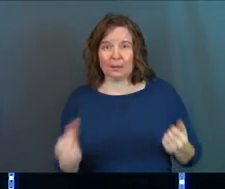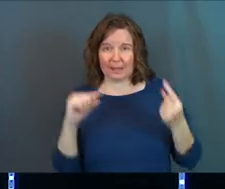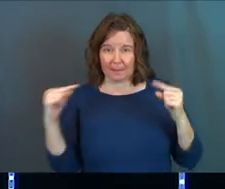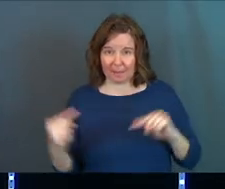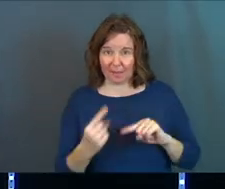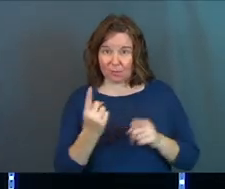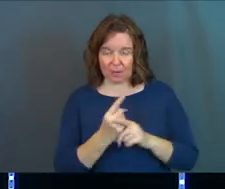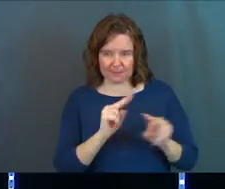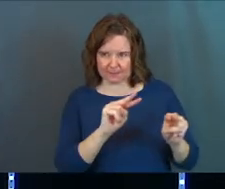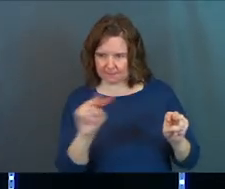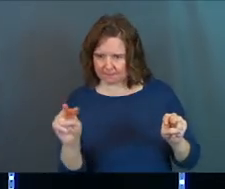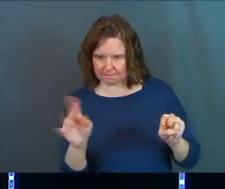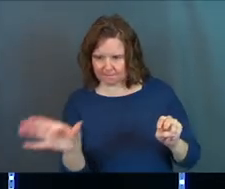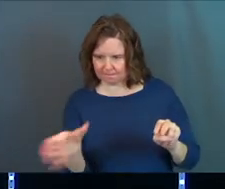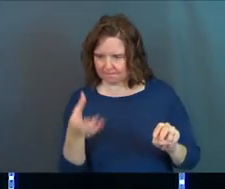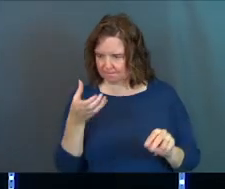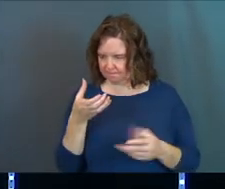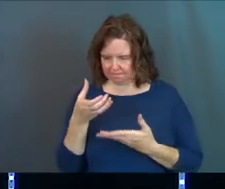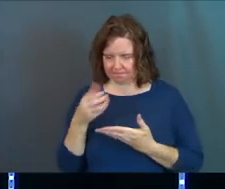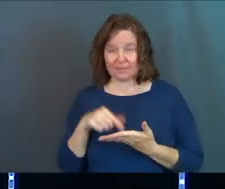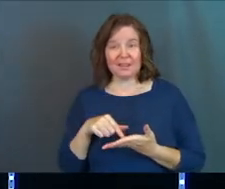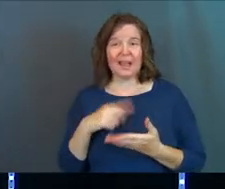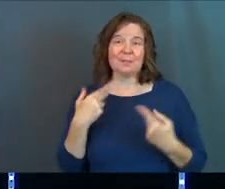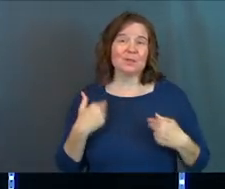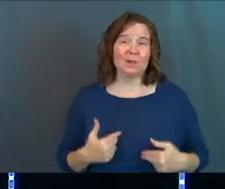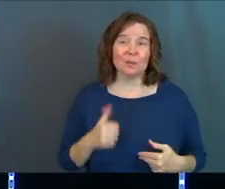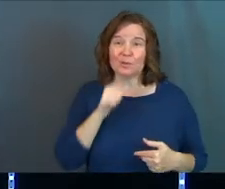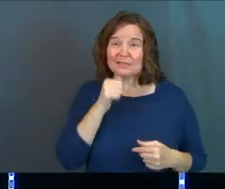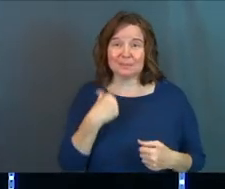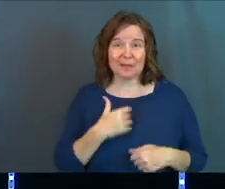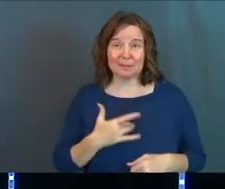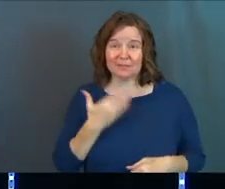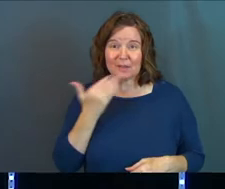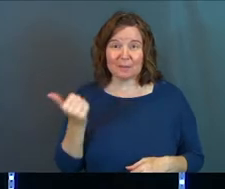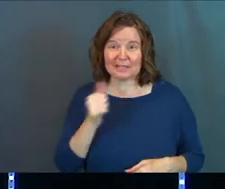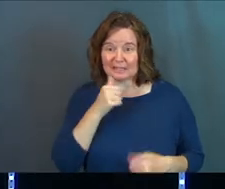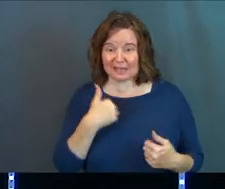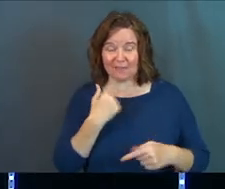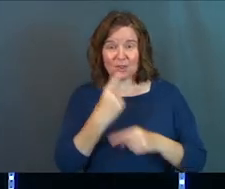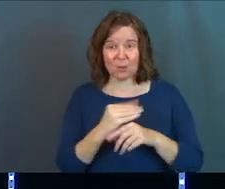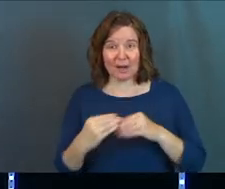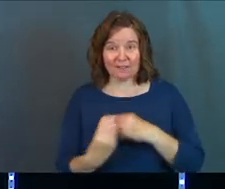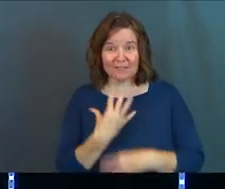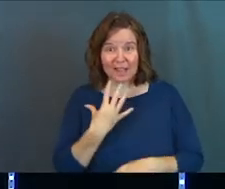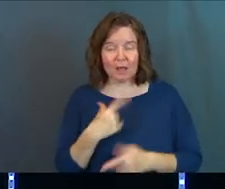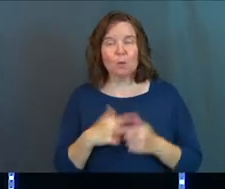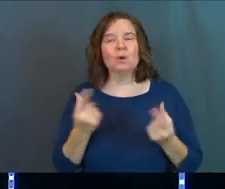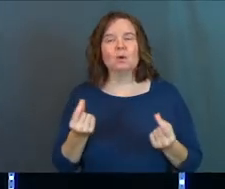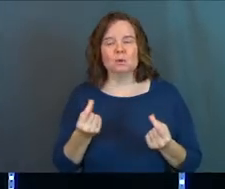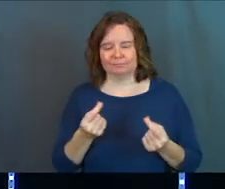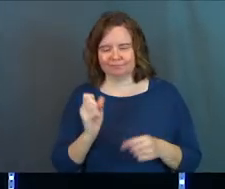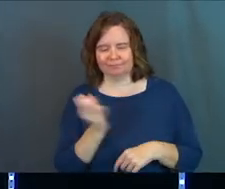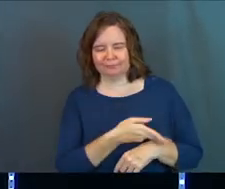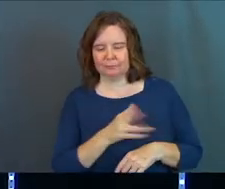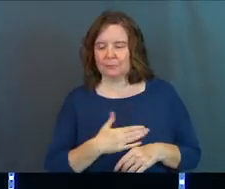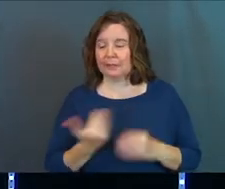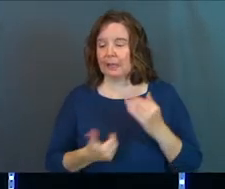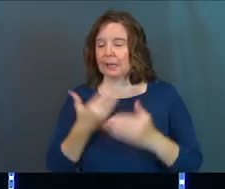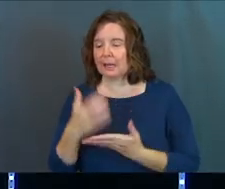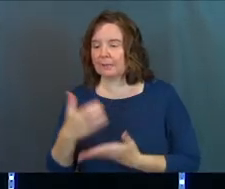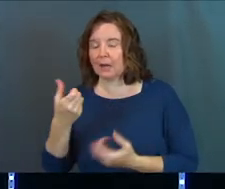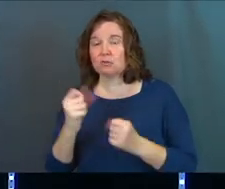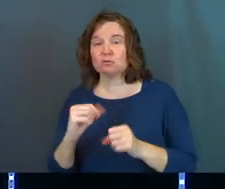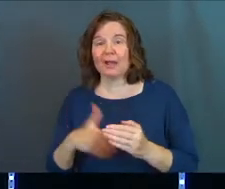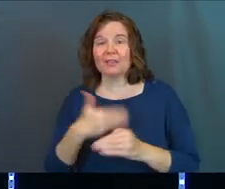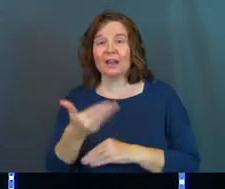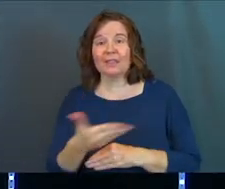better. And when it doesn't, this is just human experience. When it doesn't make me feel better, it doesn't have the right effect, then what do I do? I go to the next bottle and